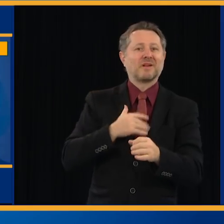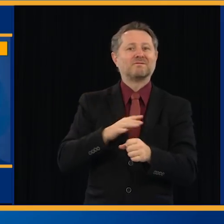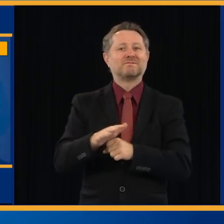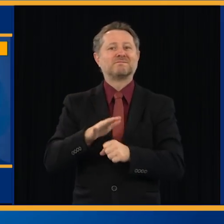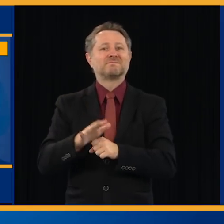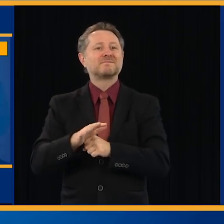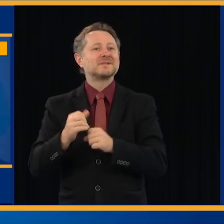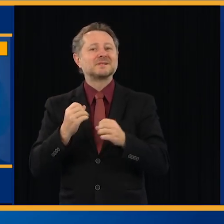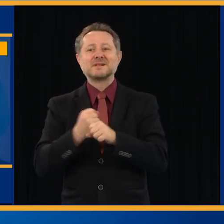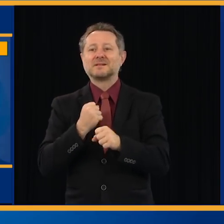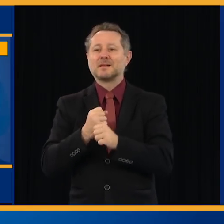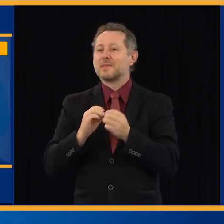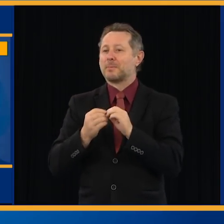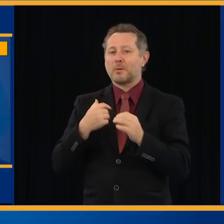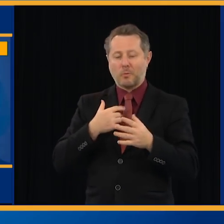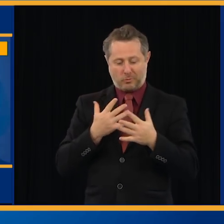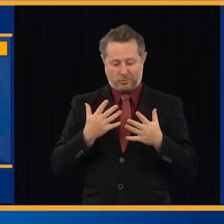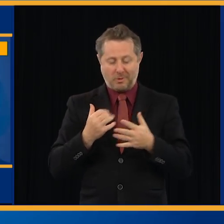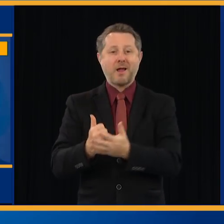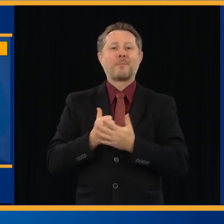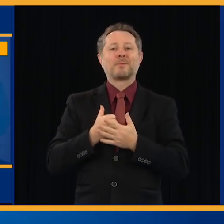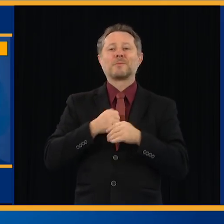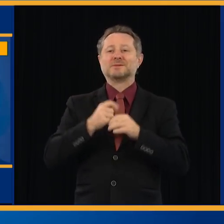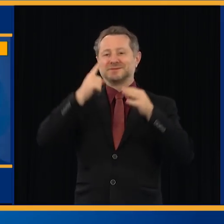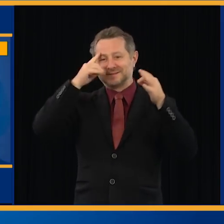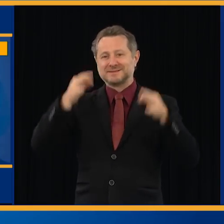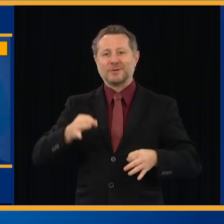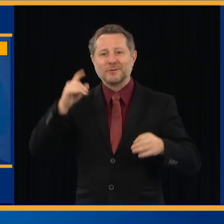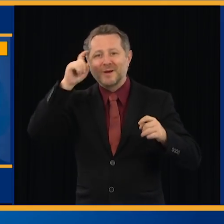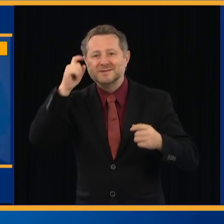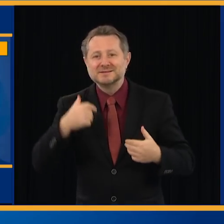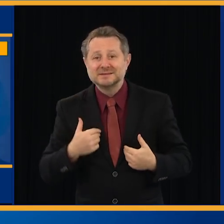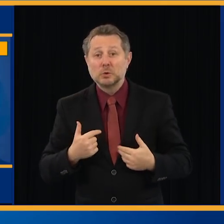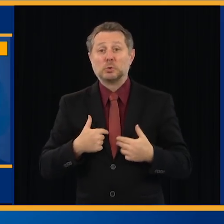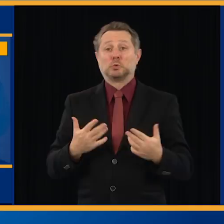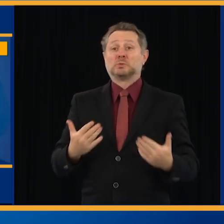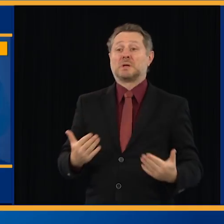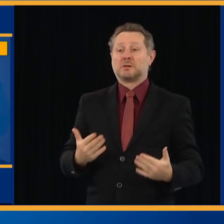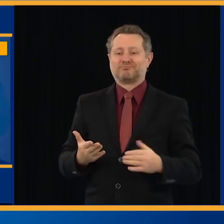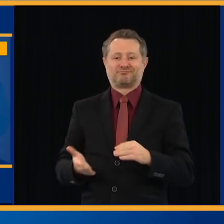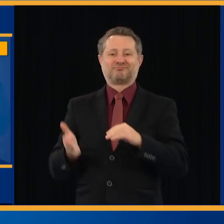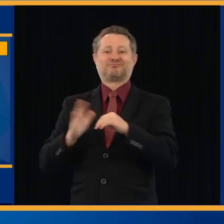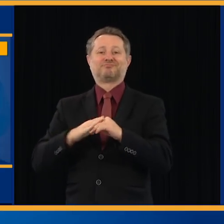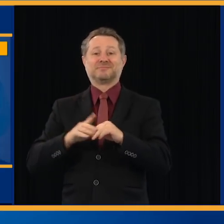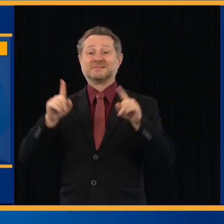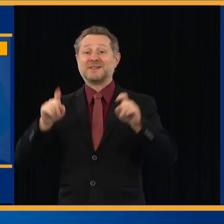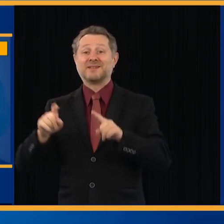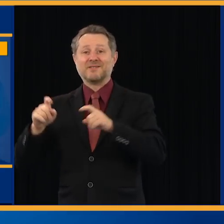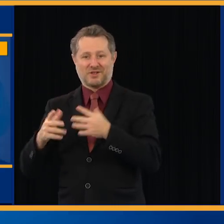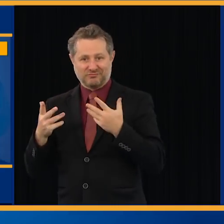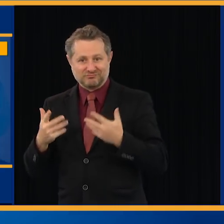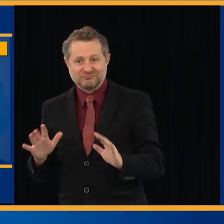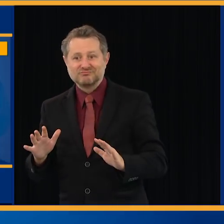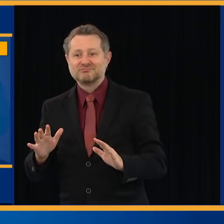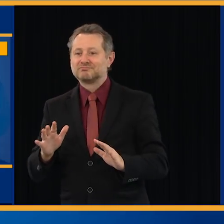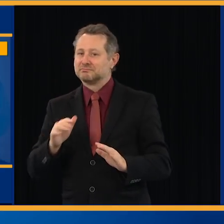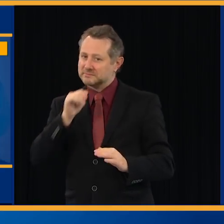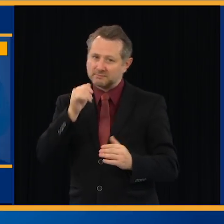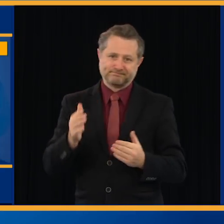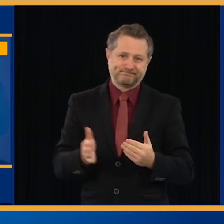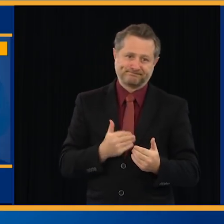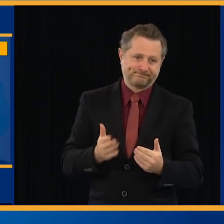We're increasing the number of tests. It's hard. Nobody's done it on this scale before. There's been a lot of back and forth.